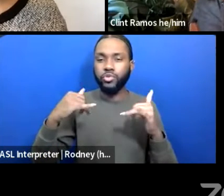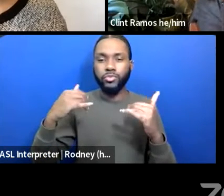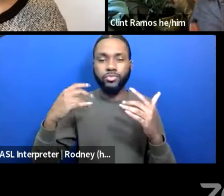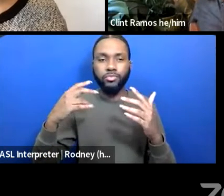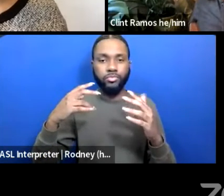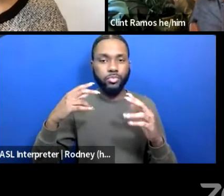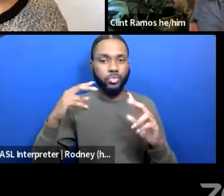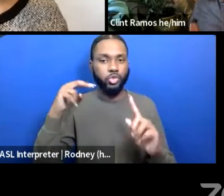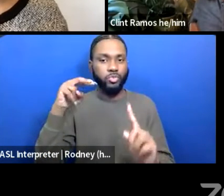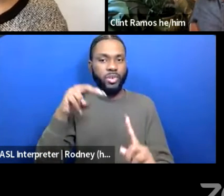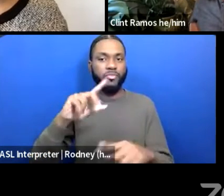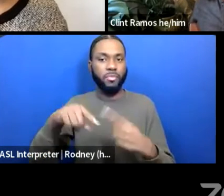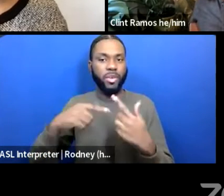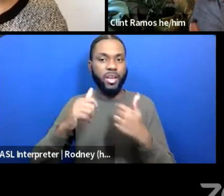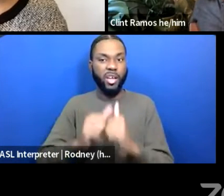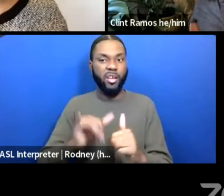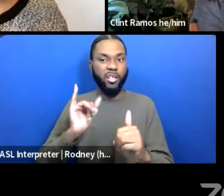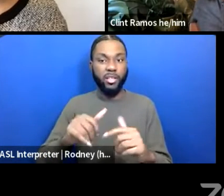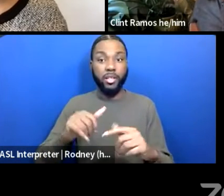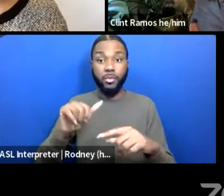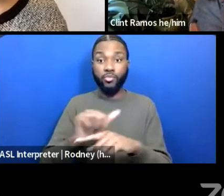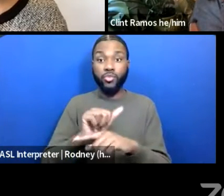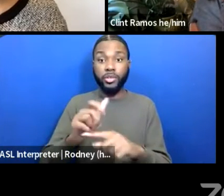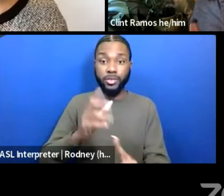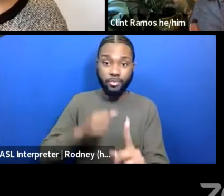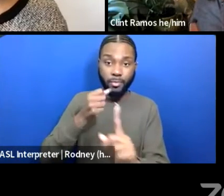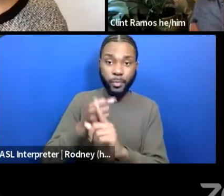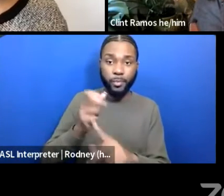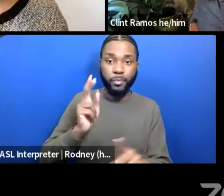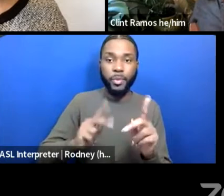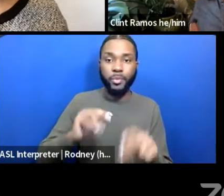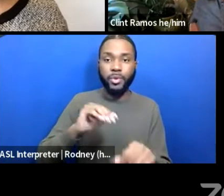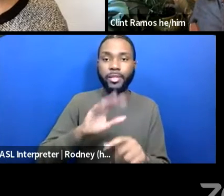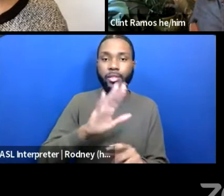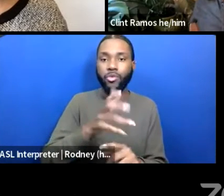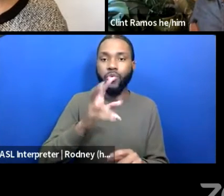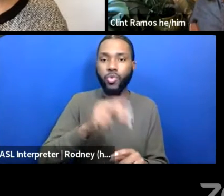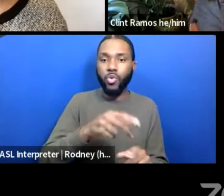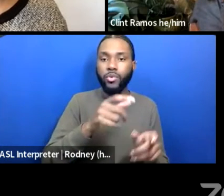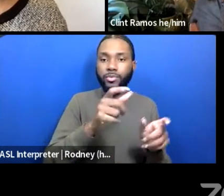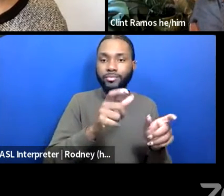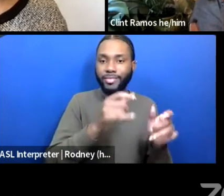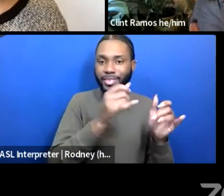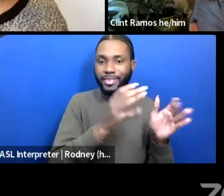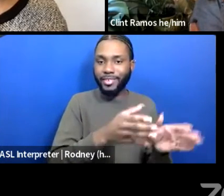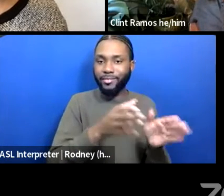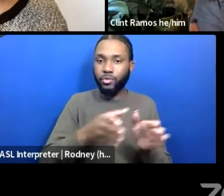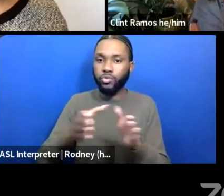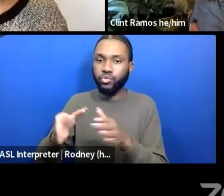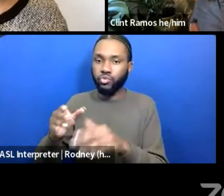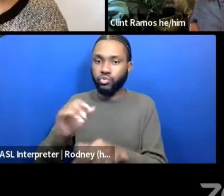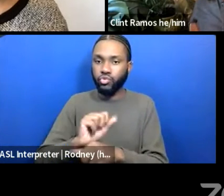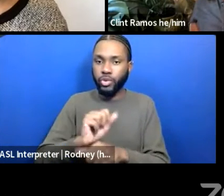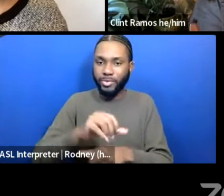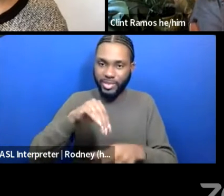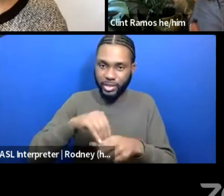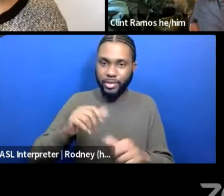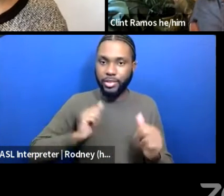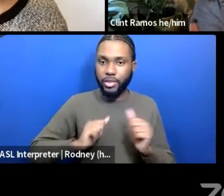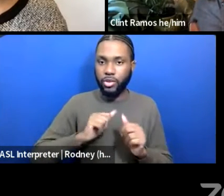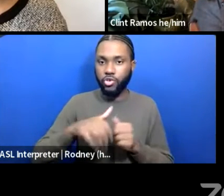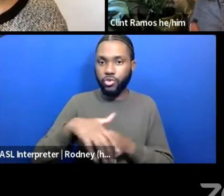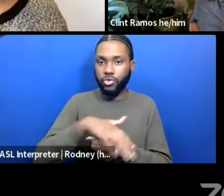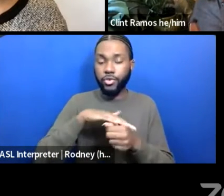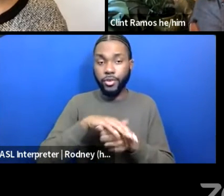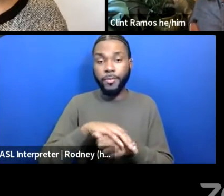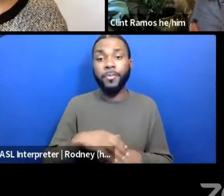these practices affect people within their individual job tracks inside of theater. We then began